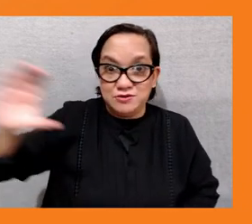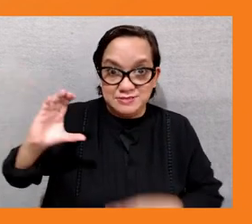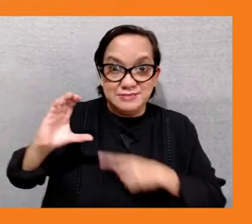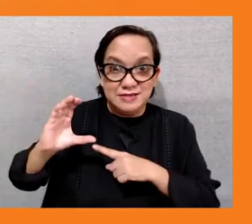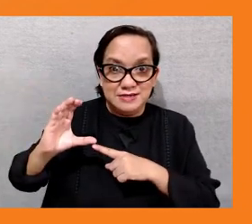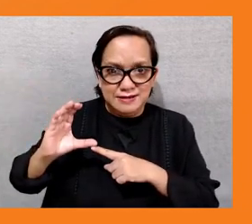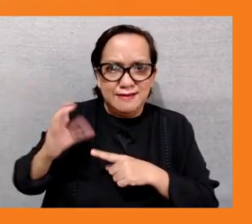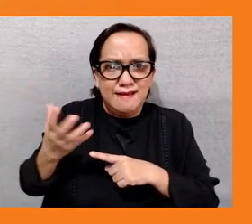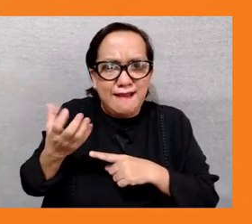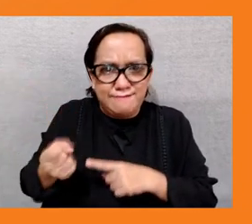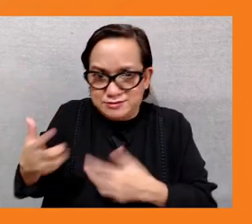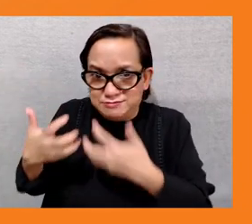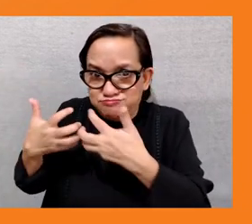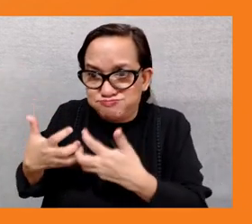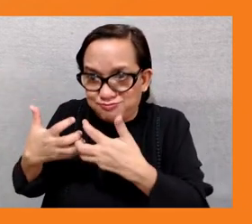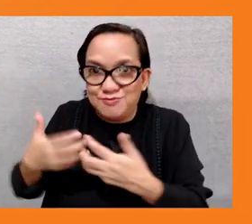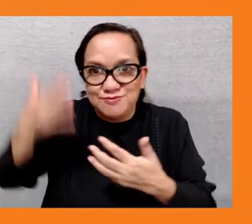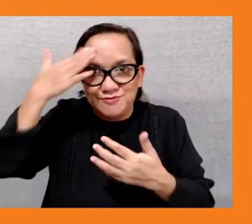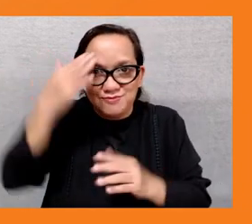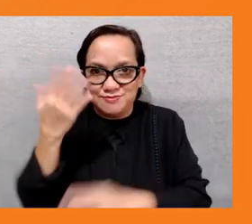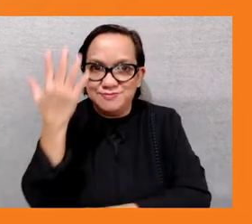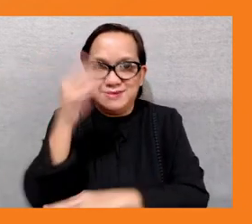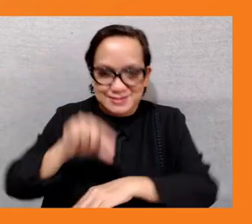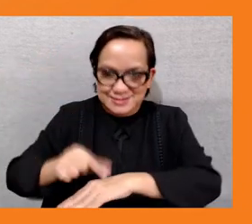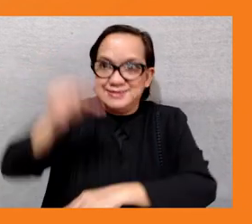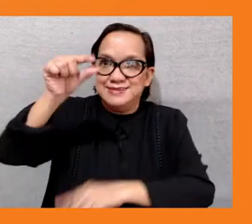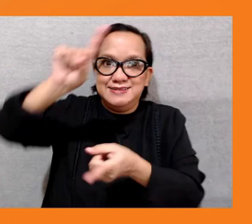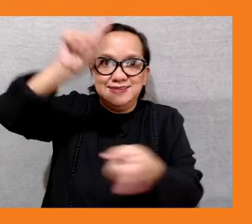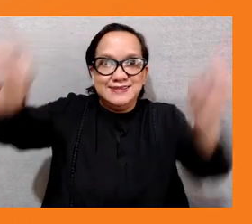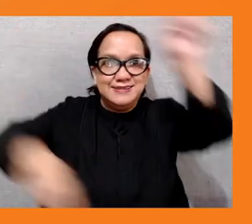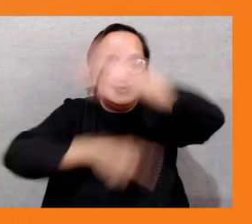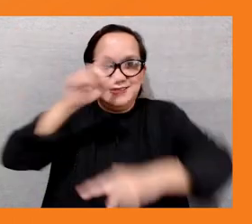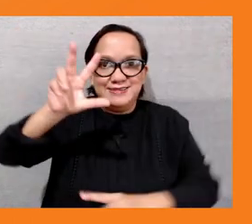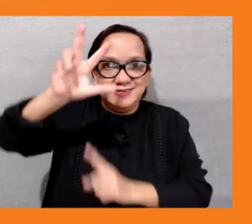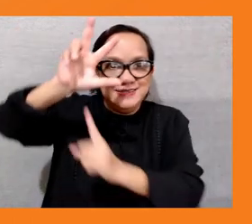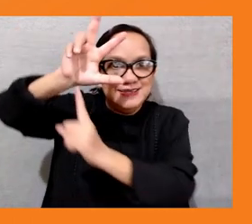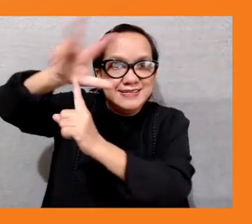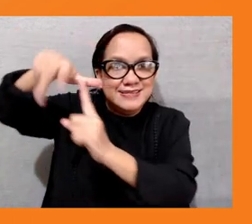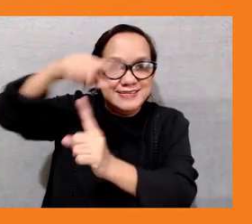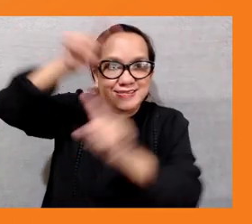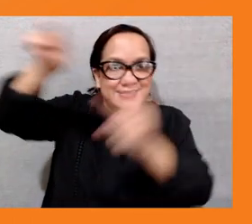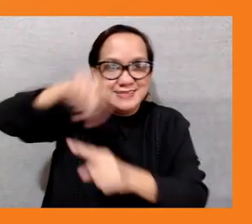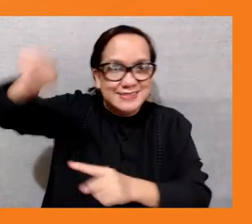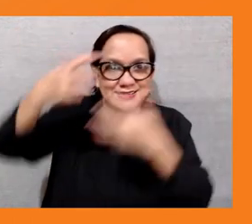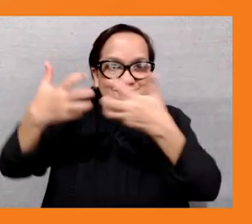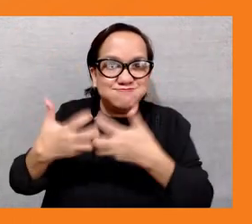dominated sectors which also highlights the need to tackle gender barriers for young women in in the labor market